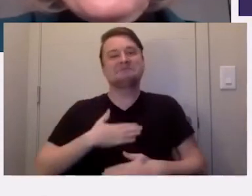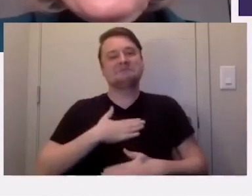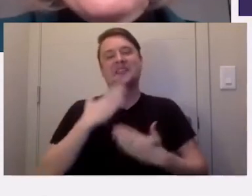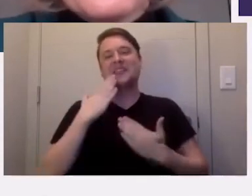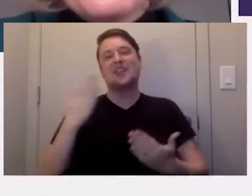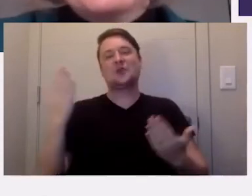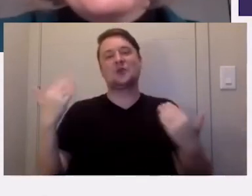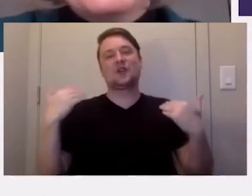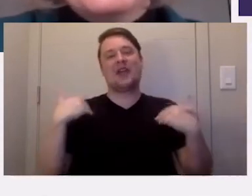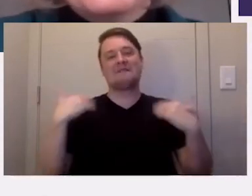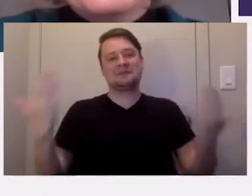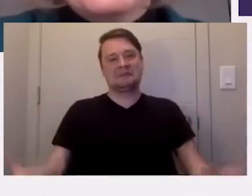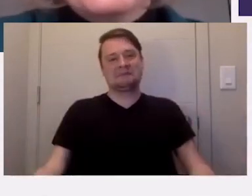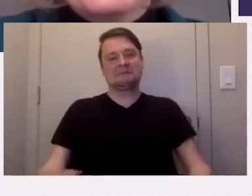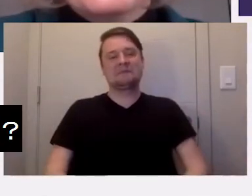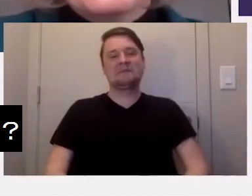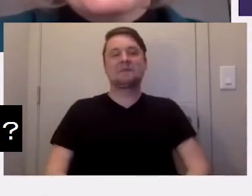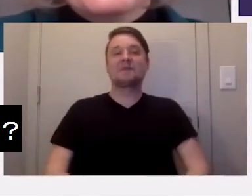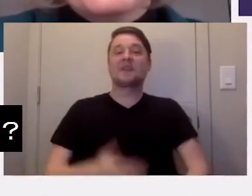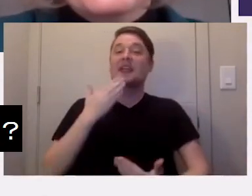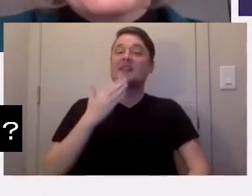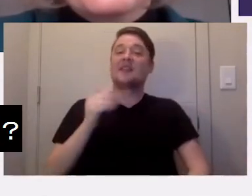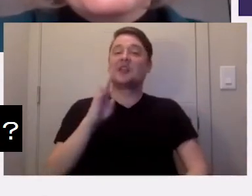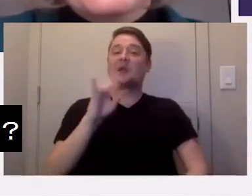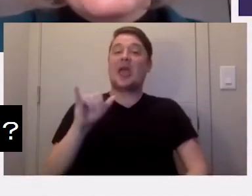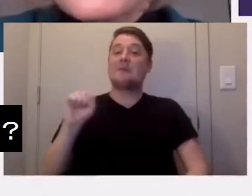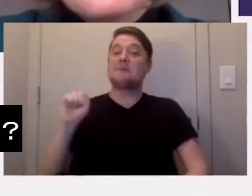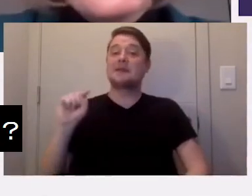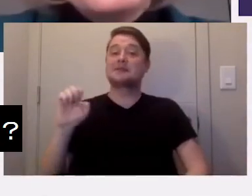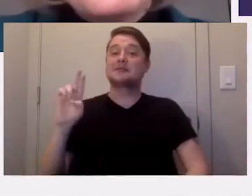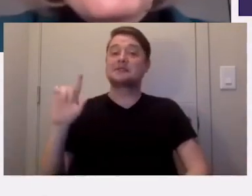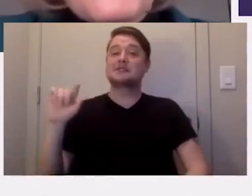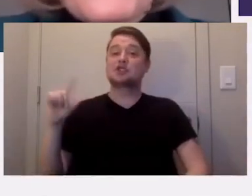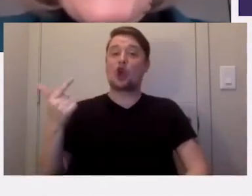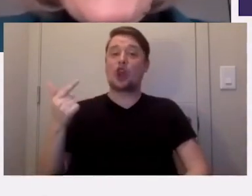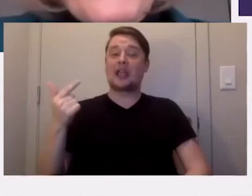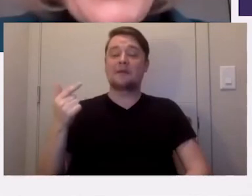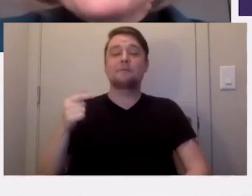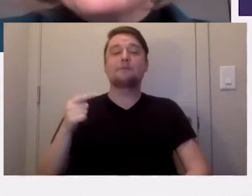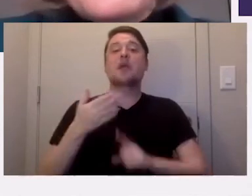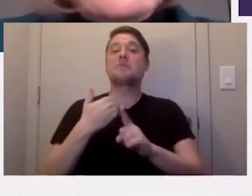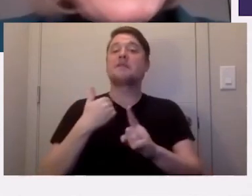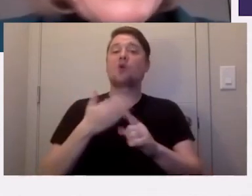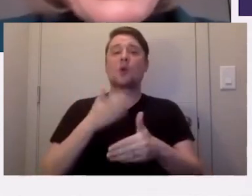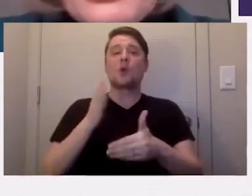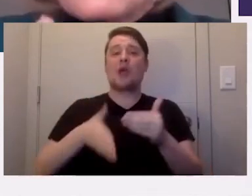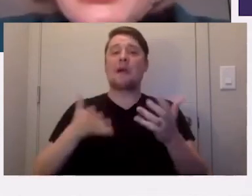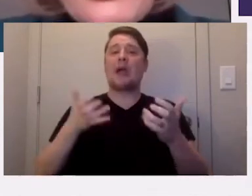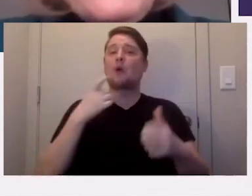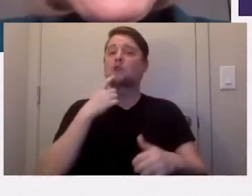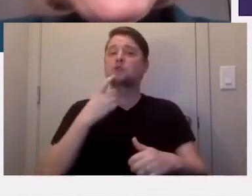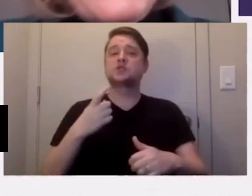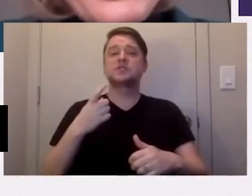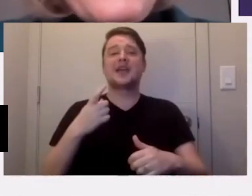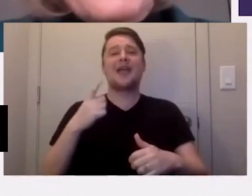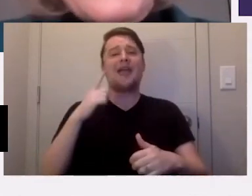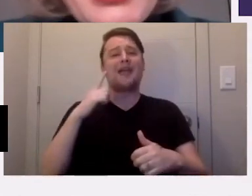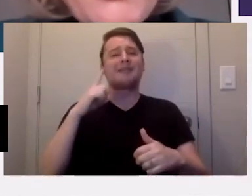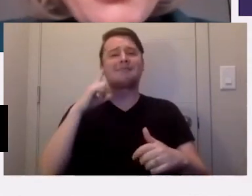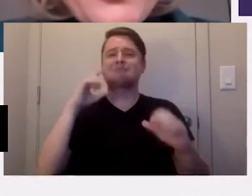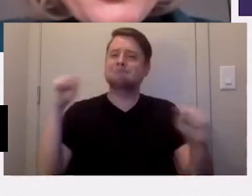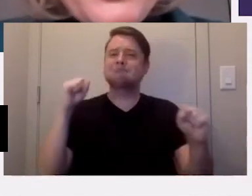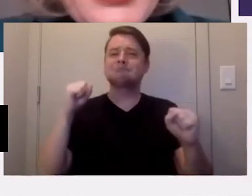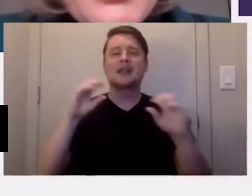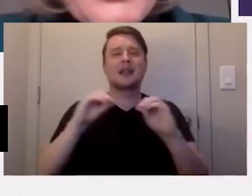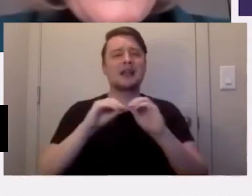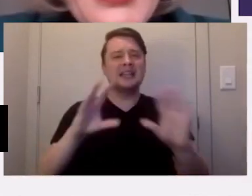for having me. Thank you, Abby. Sterling? You know, before we wrap up, I just want to say loud and clear to